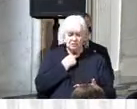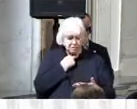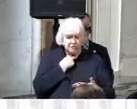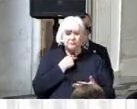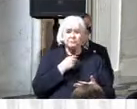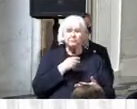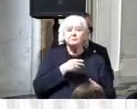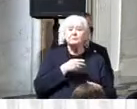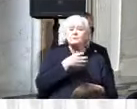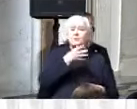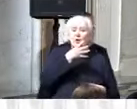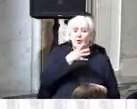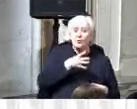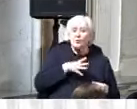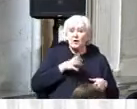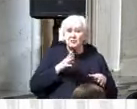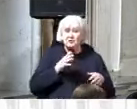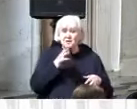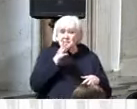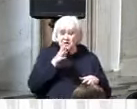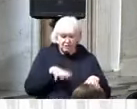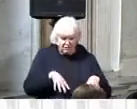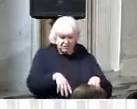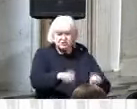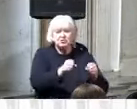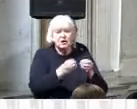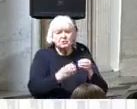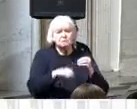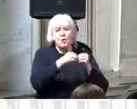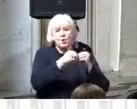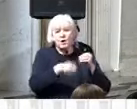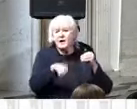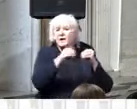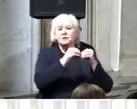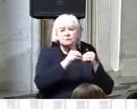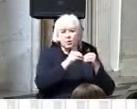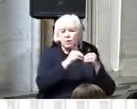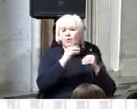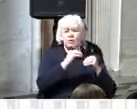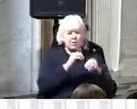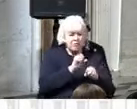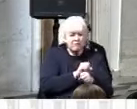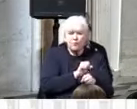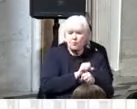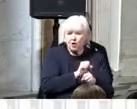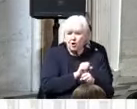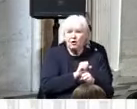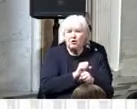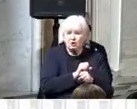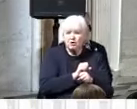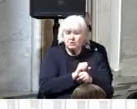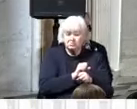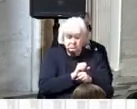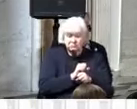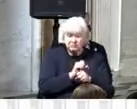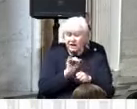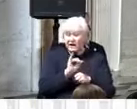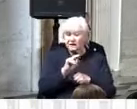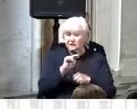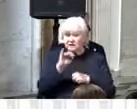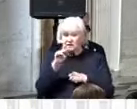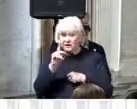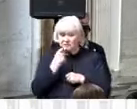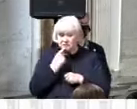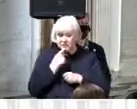responsibility at home as Nicholas has described in his personal experience in fact child care issues were